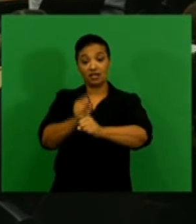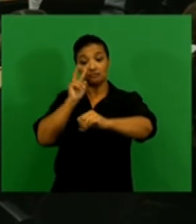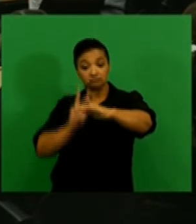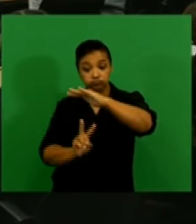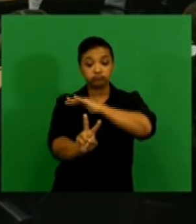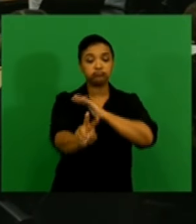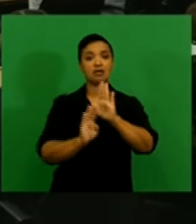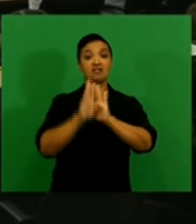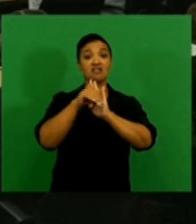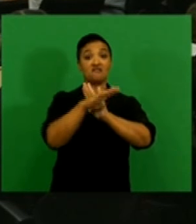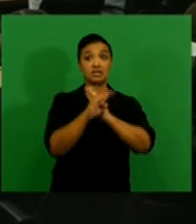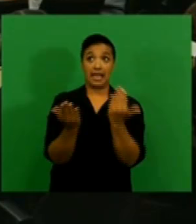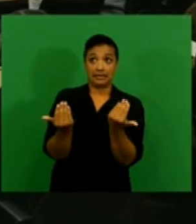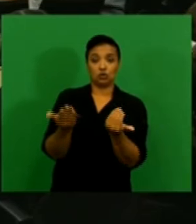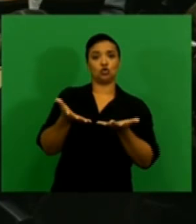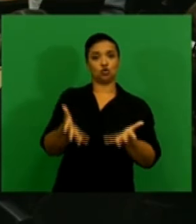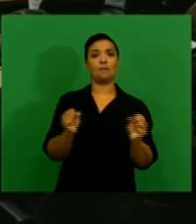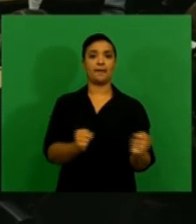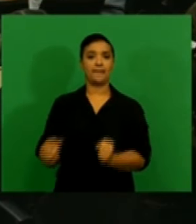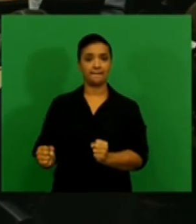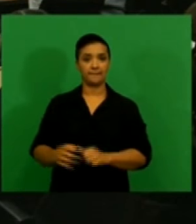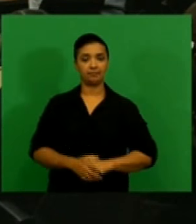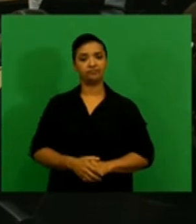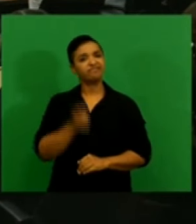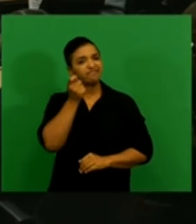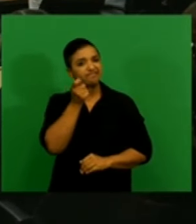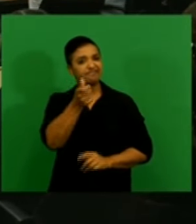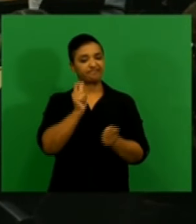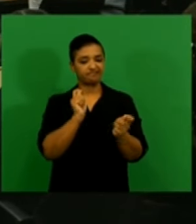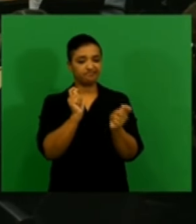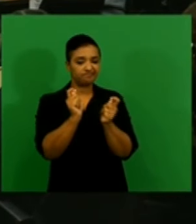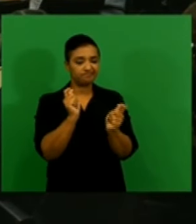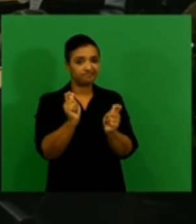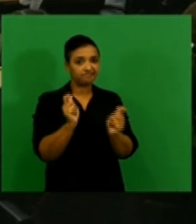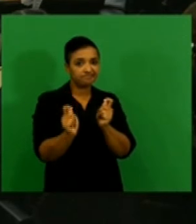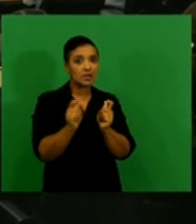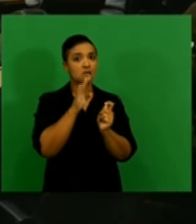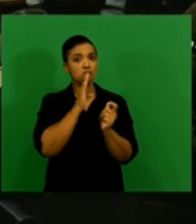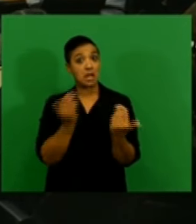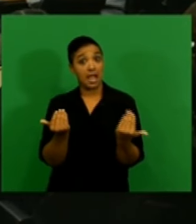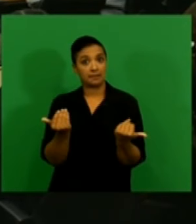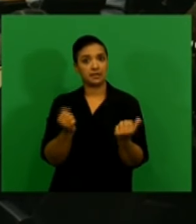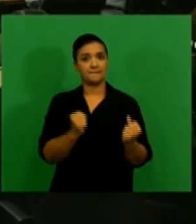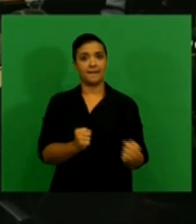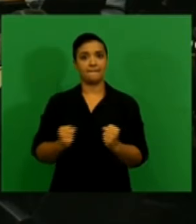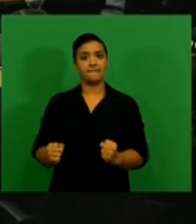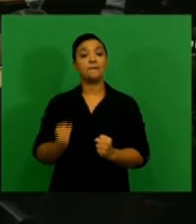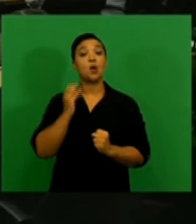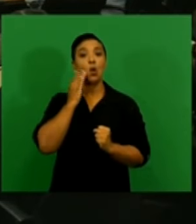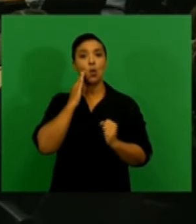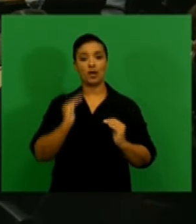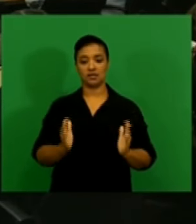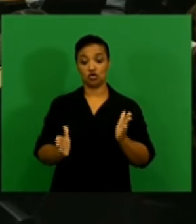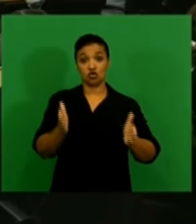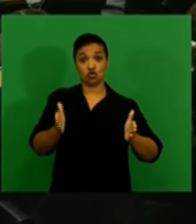expectations. Despite the slight moderation, expectations remain more or less anchored at the upper end